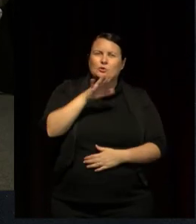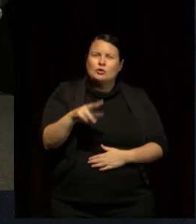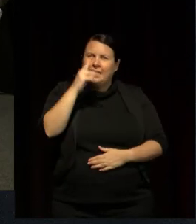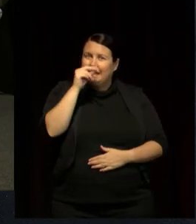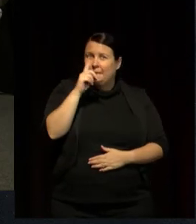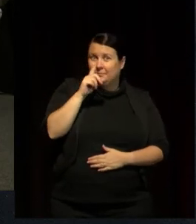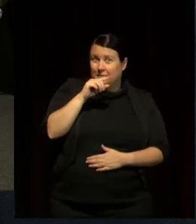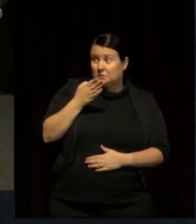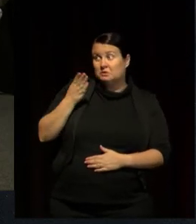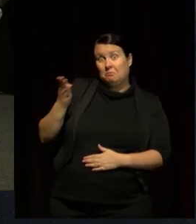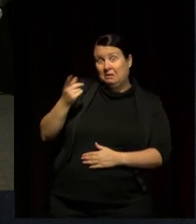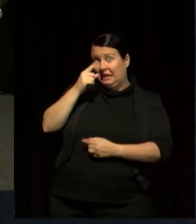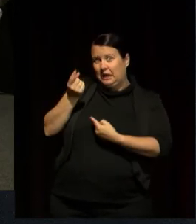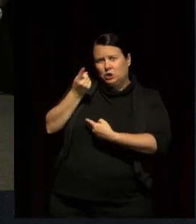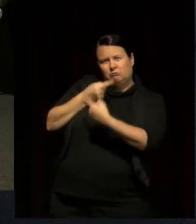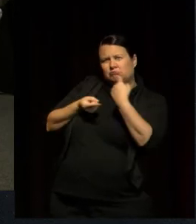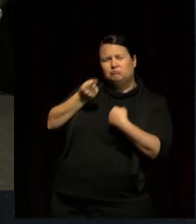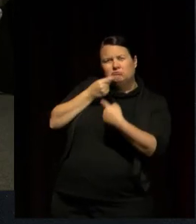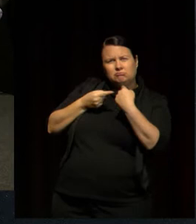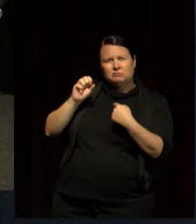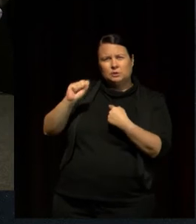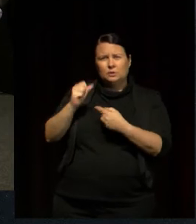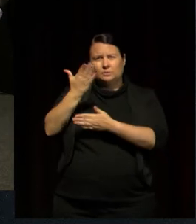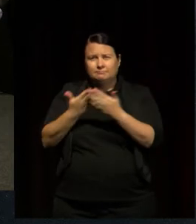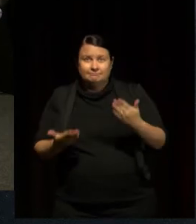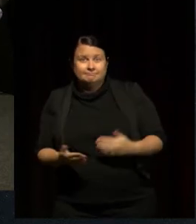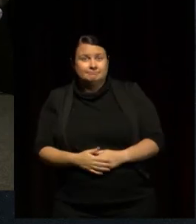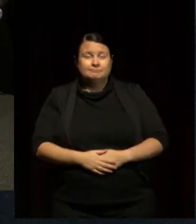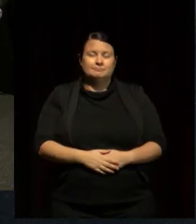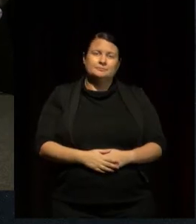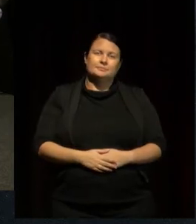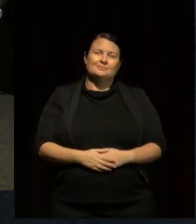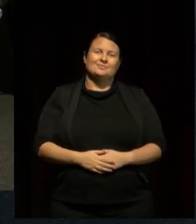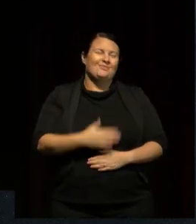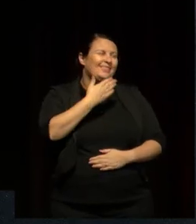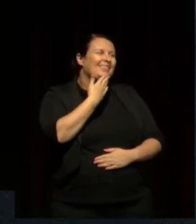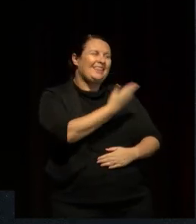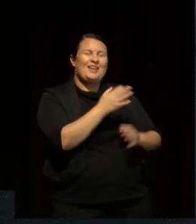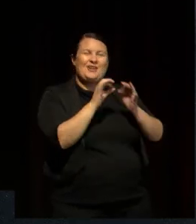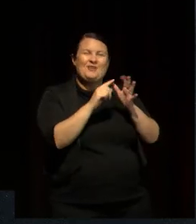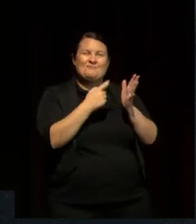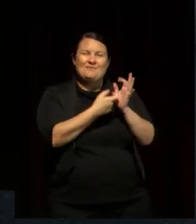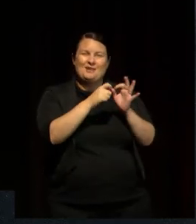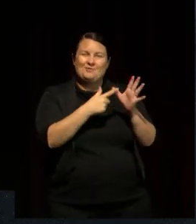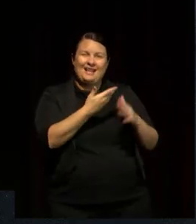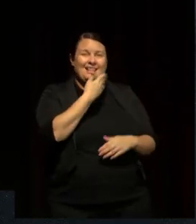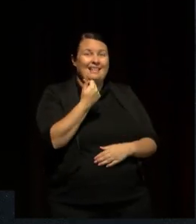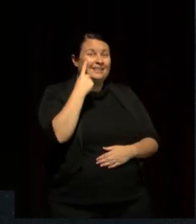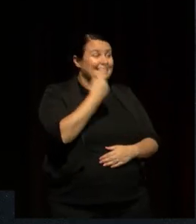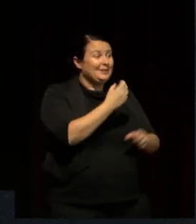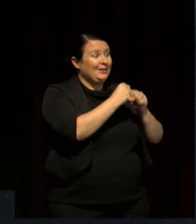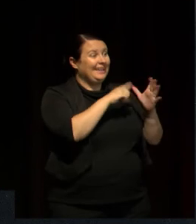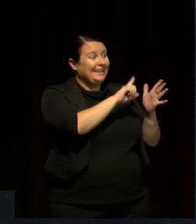love it if you could just explore that notion with us for some time. Thanks so much, Barbara. Lovely to see you Gay and Kate